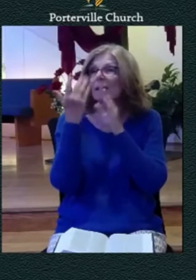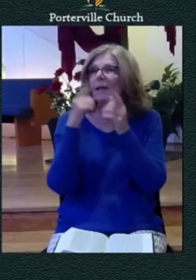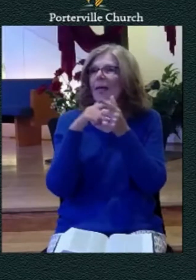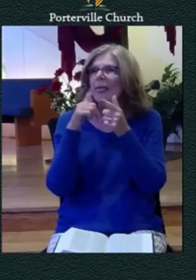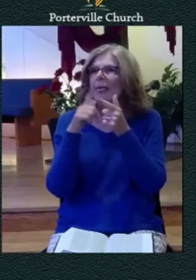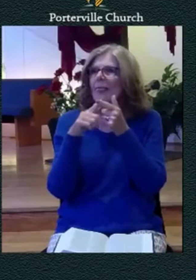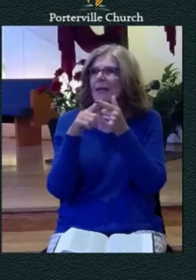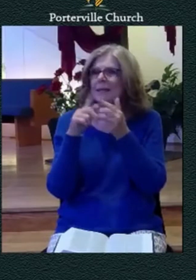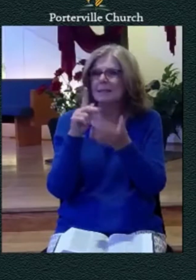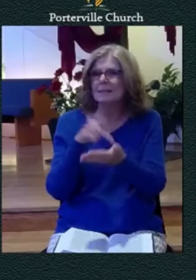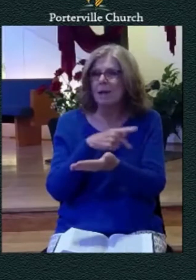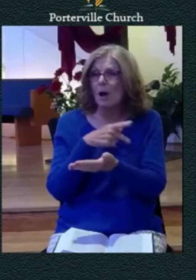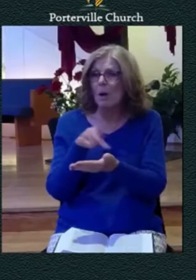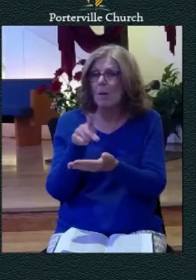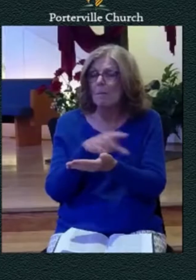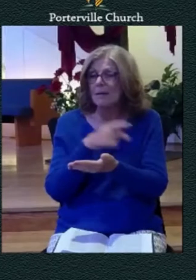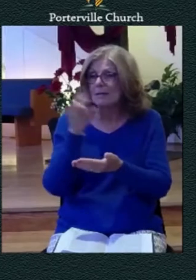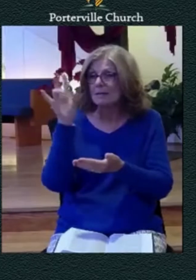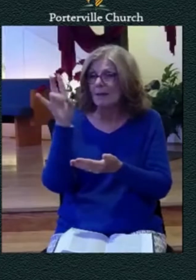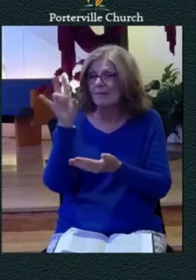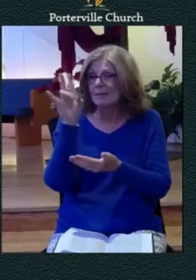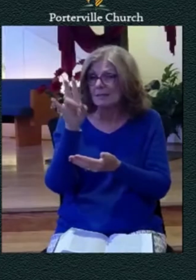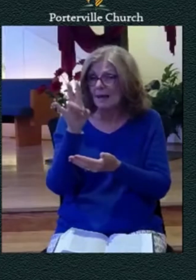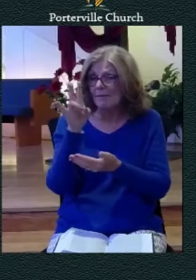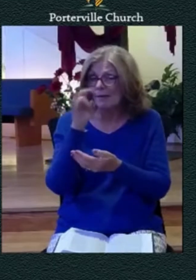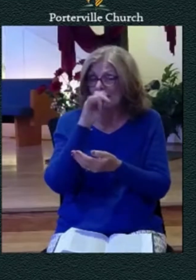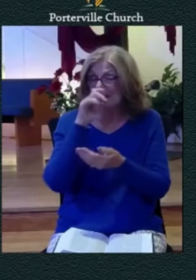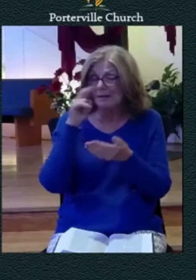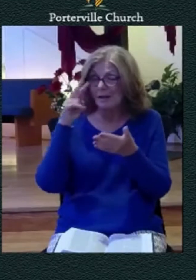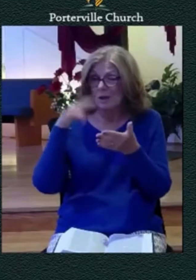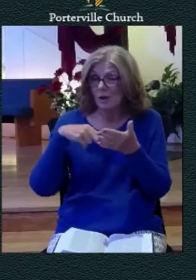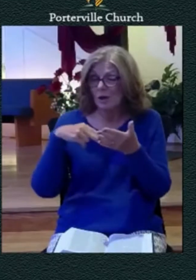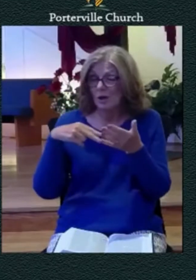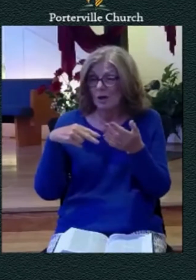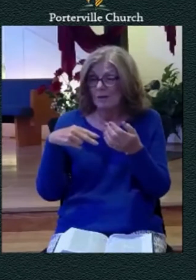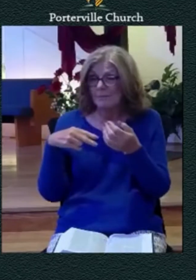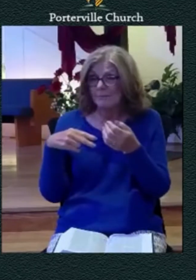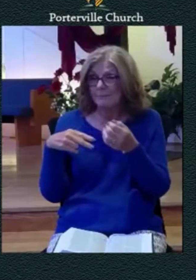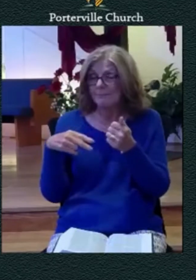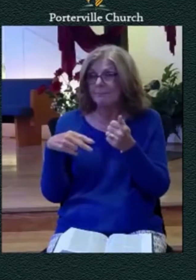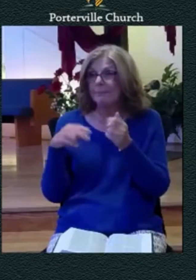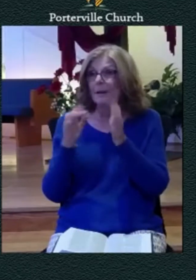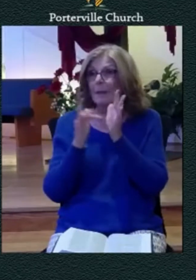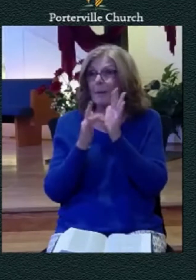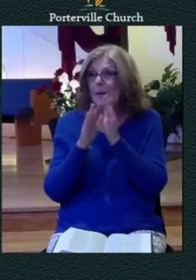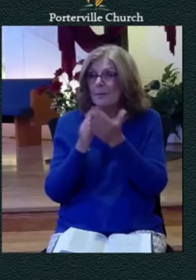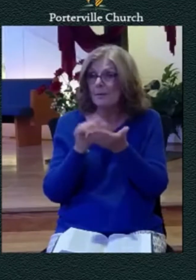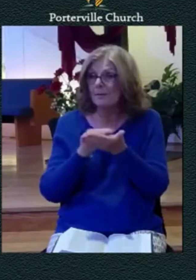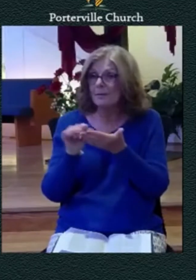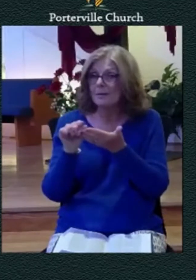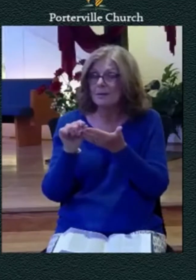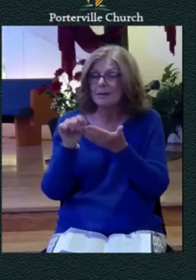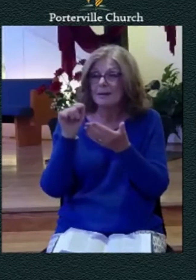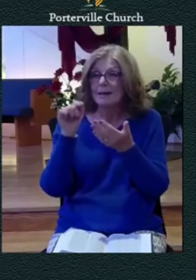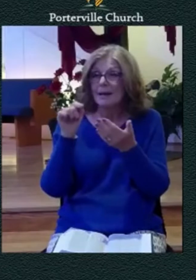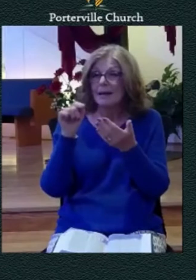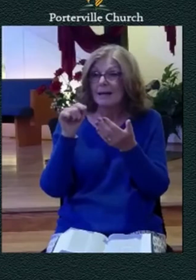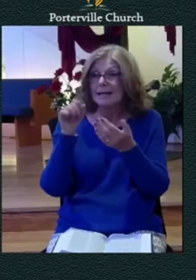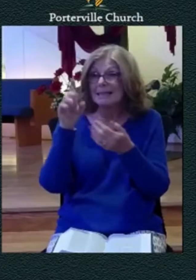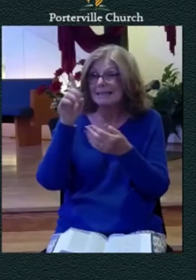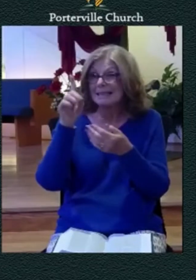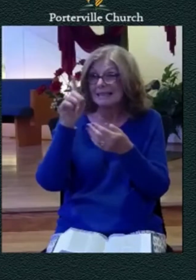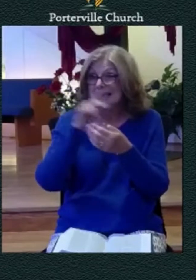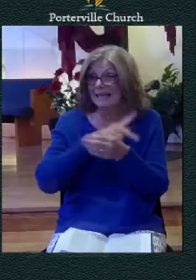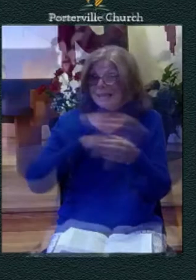77 in past weeks we saw that the psalmist response to this trouble that had come into his